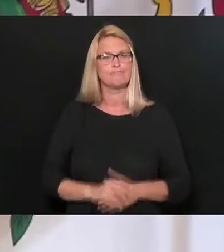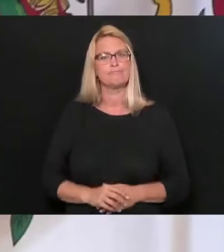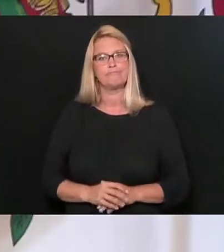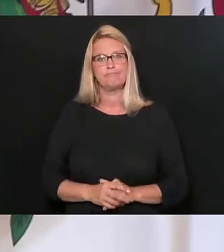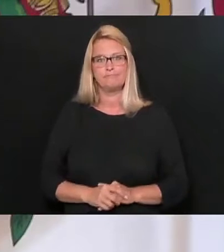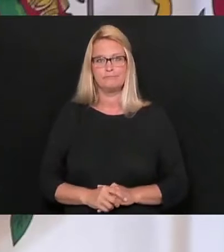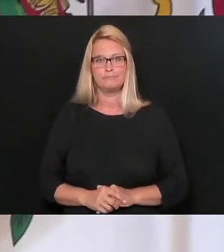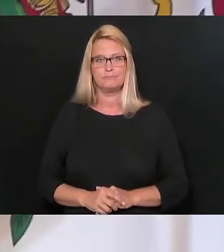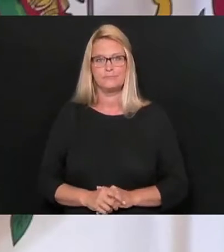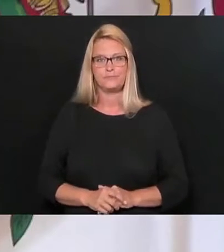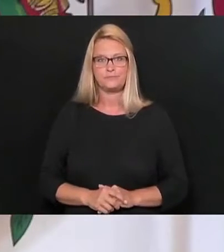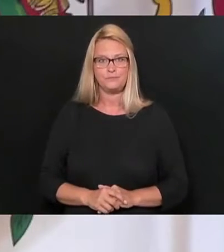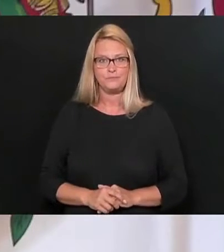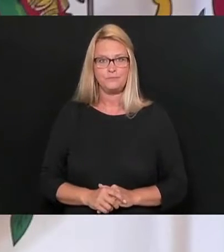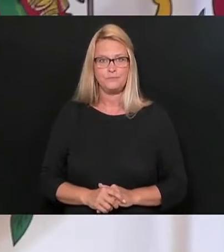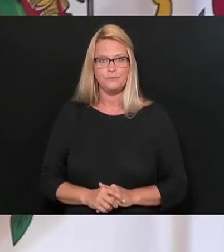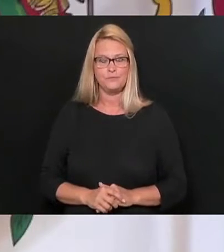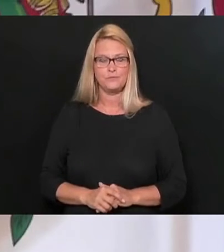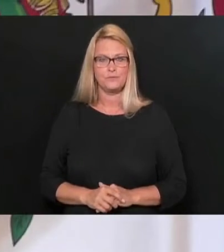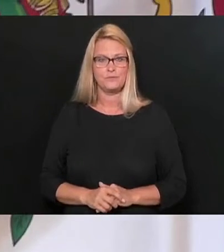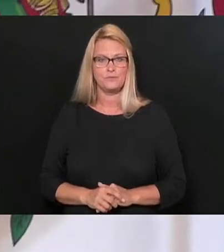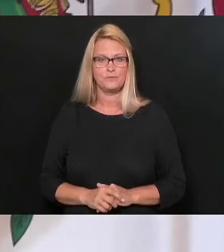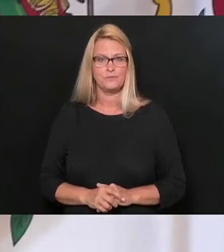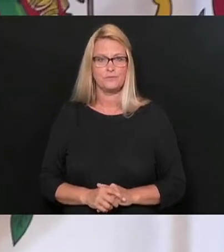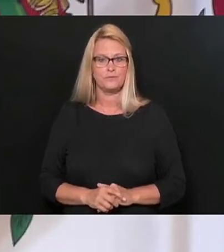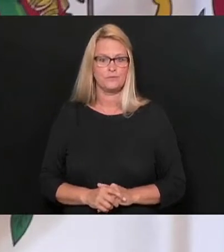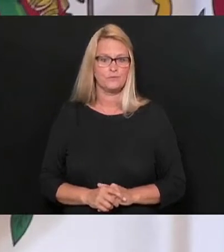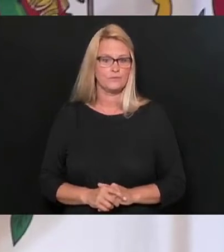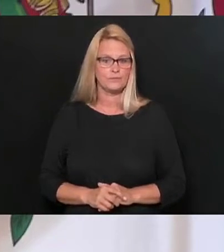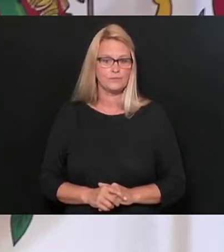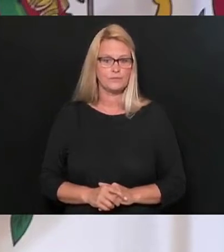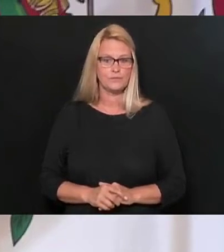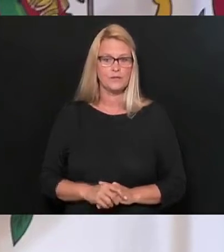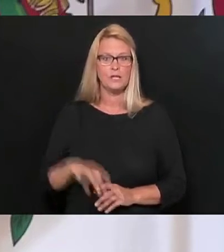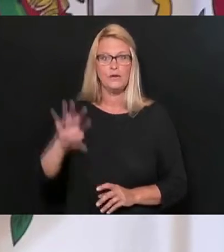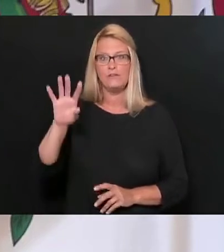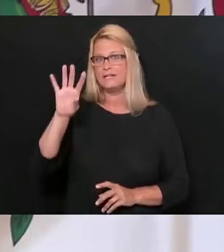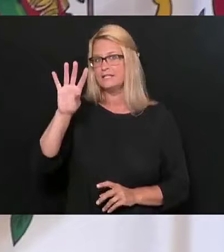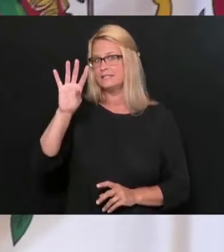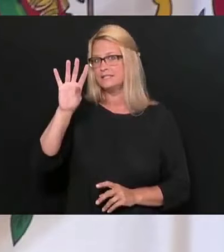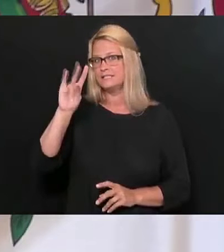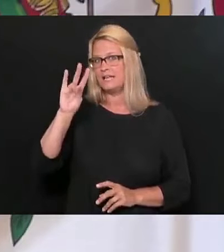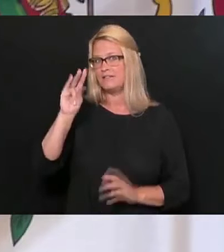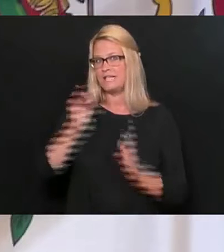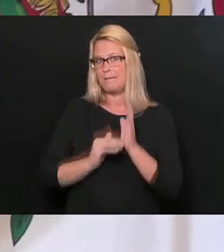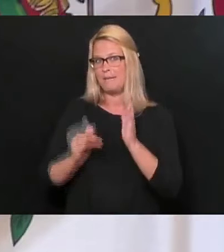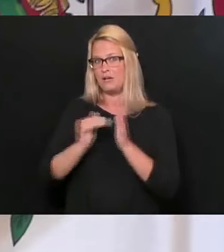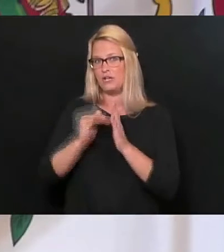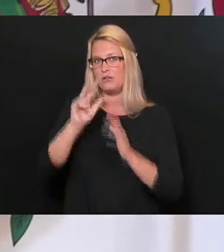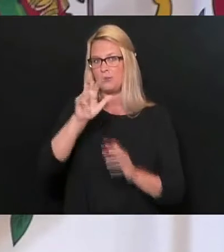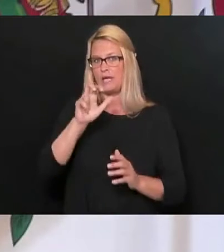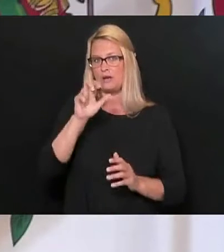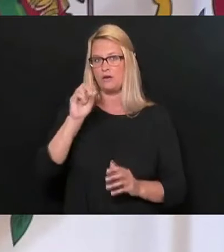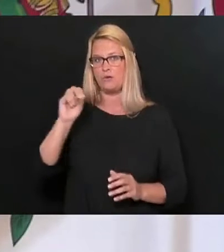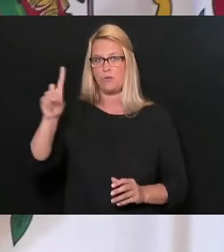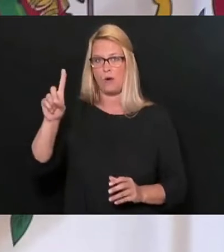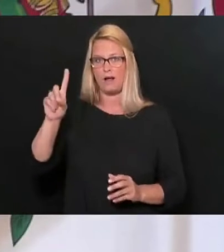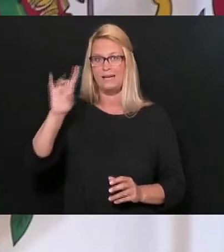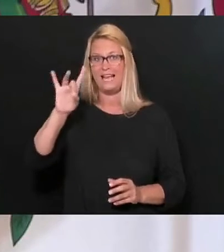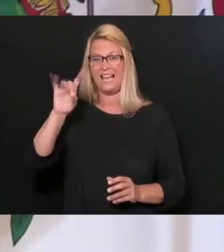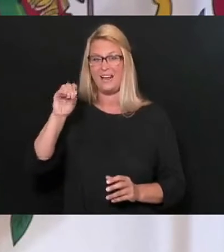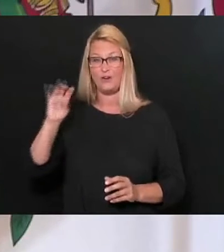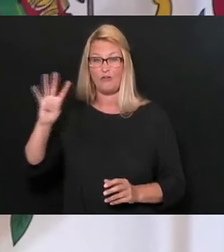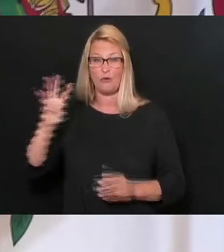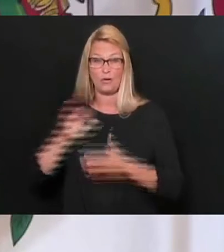From the standpoint, we now have $17,301,804